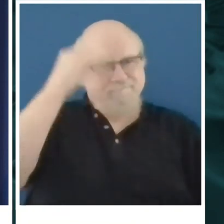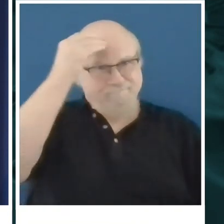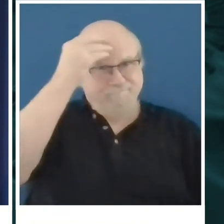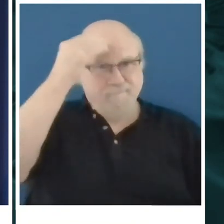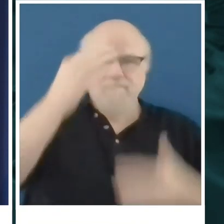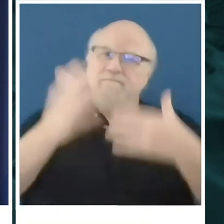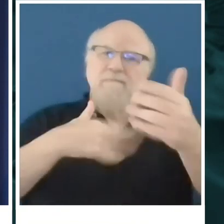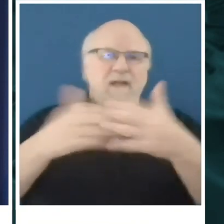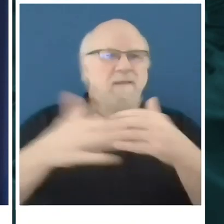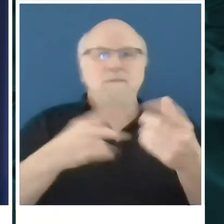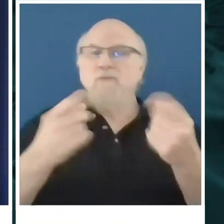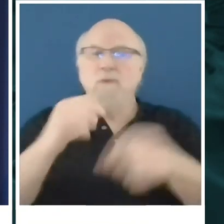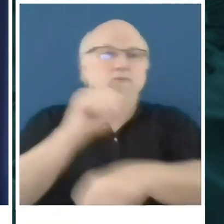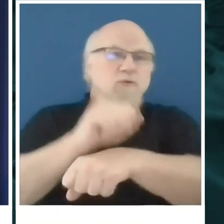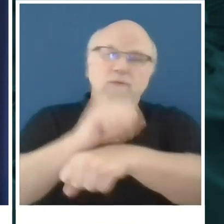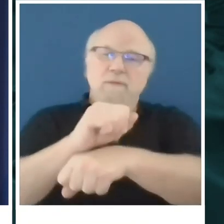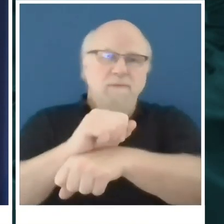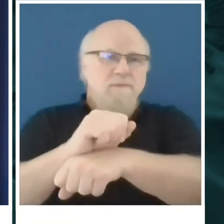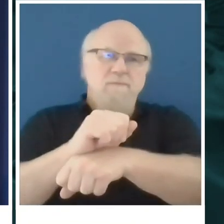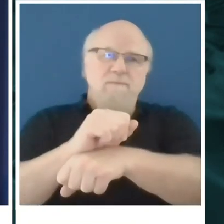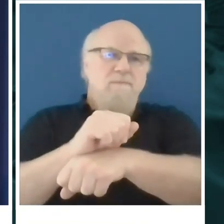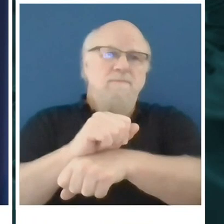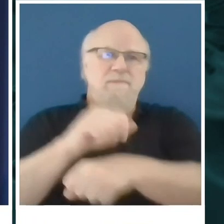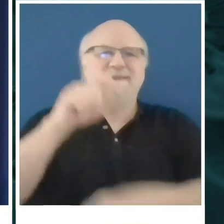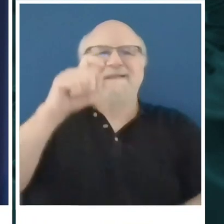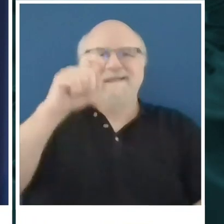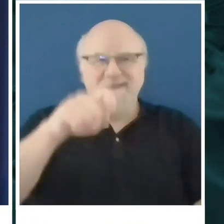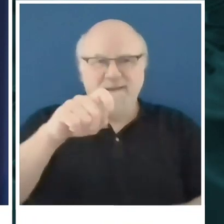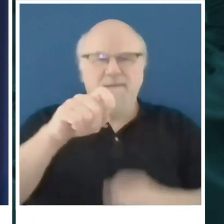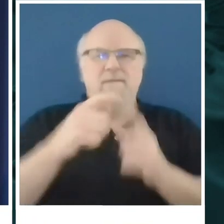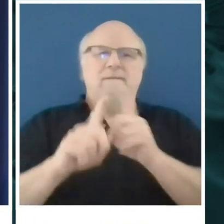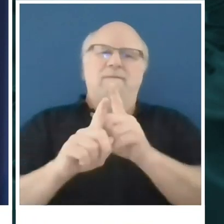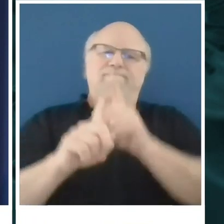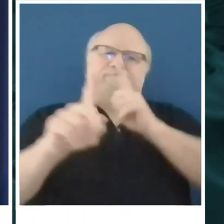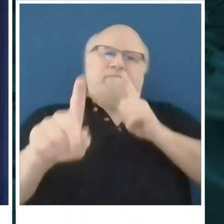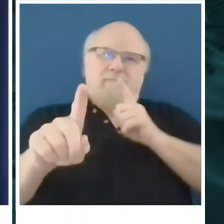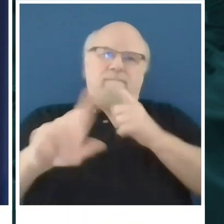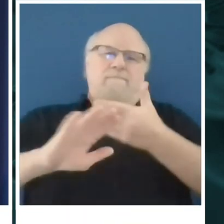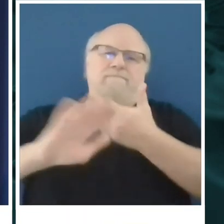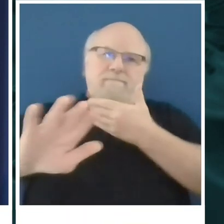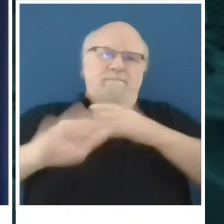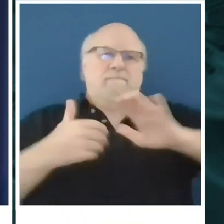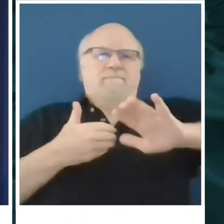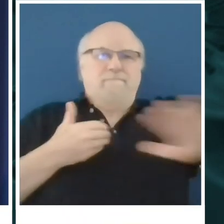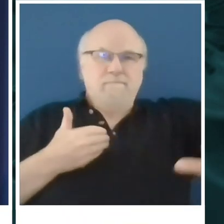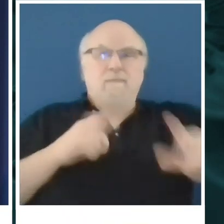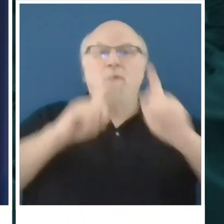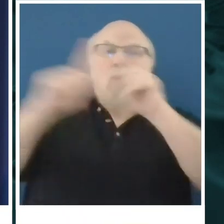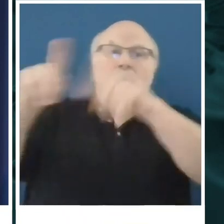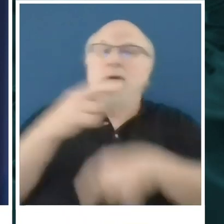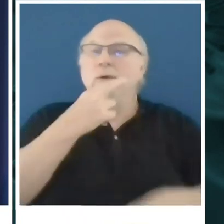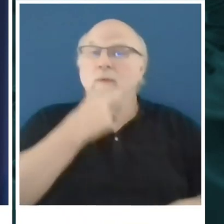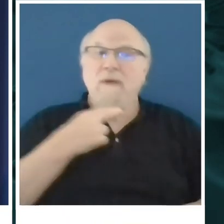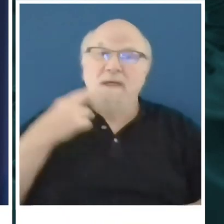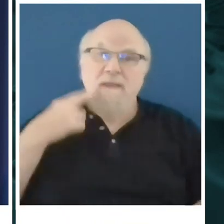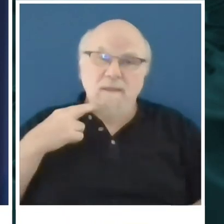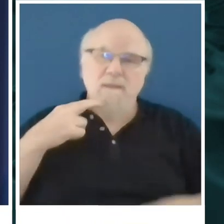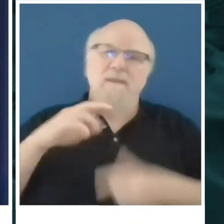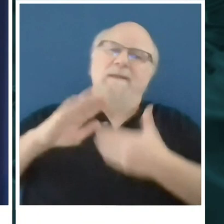there's going to have to be social distancing. So if you're a restaurant, if you're some sort of